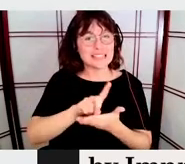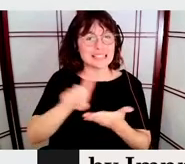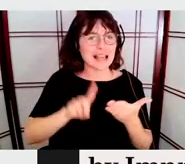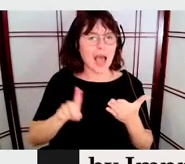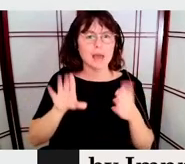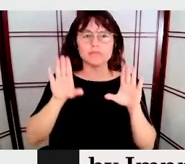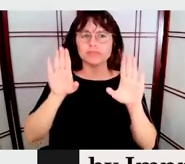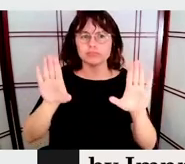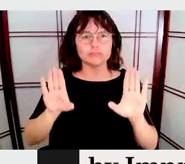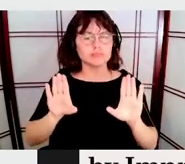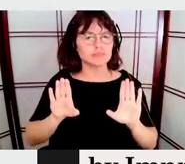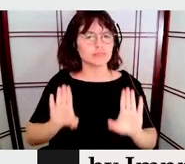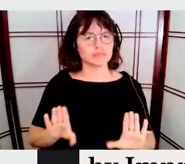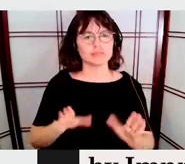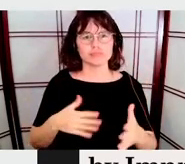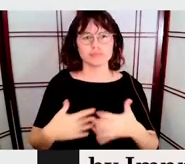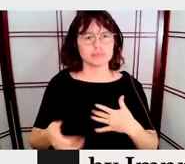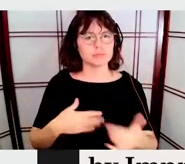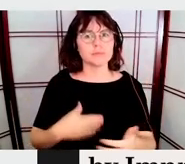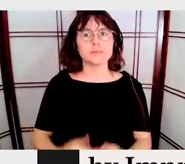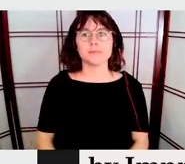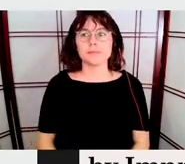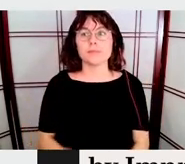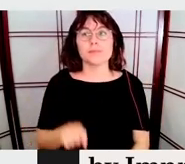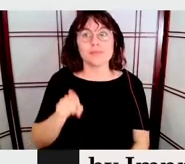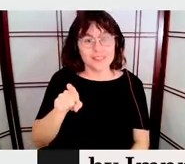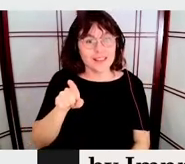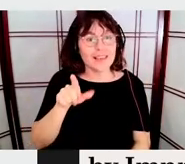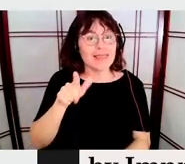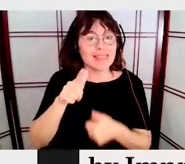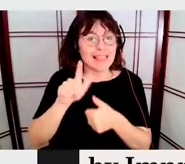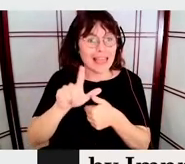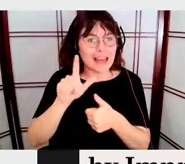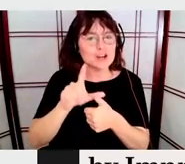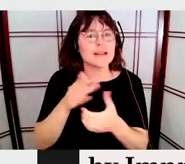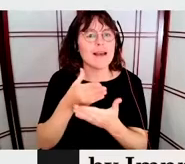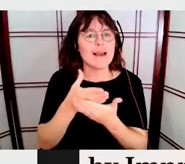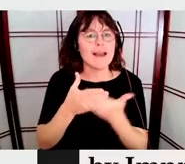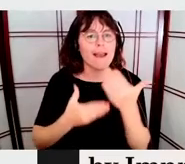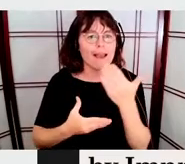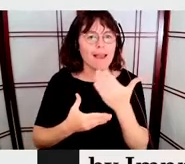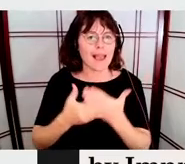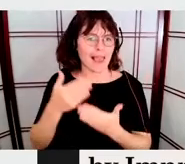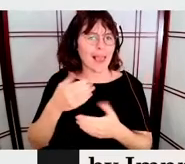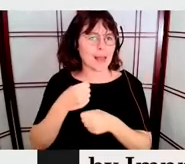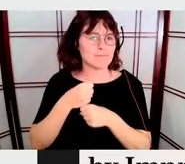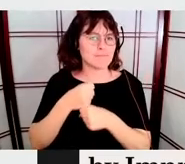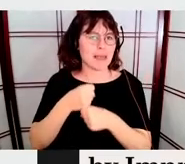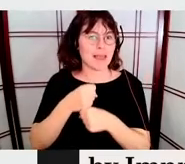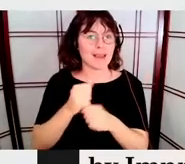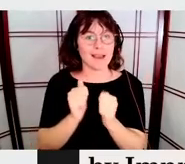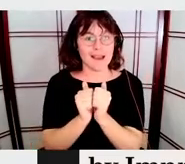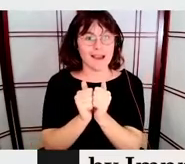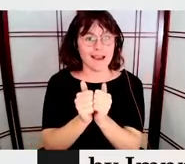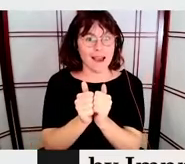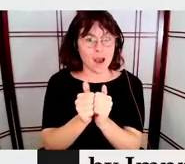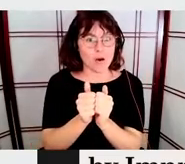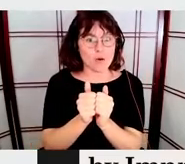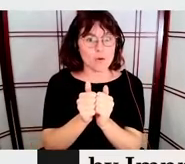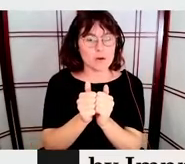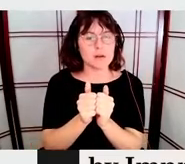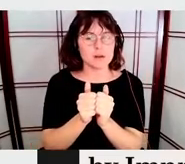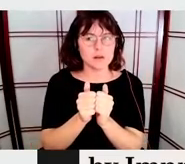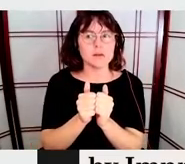look, the letters are made by hand. This was done in this way because they were trying to